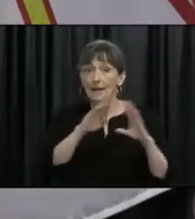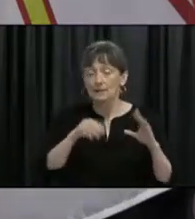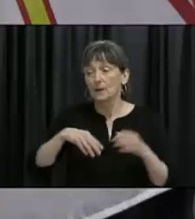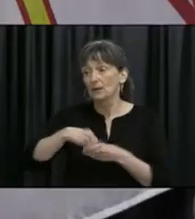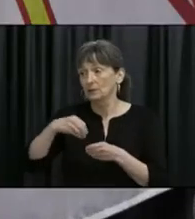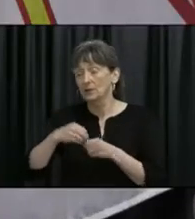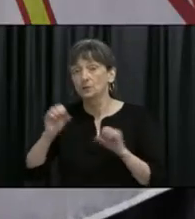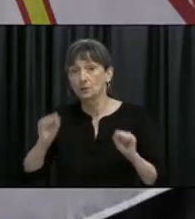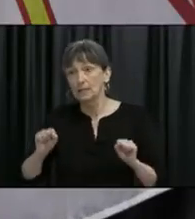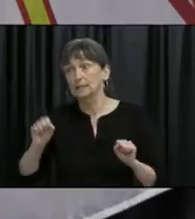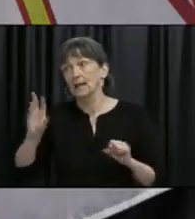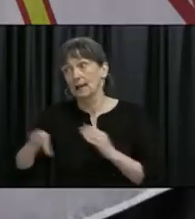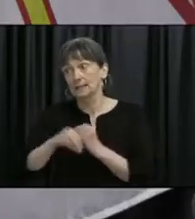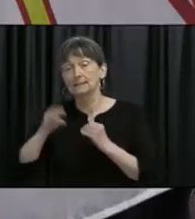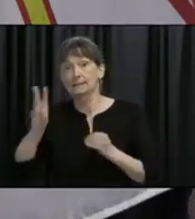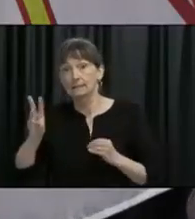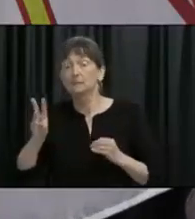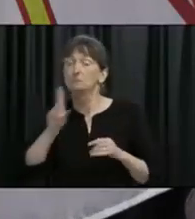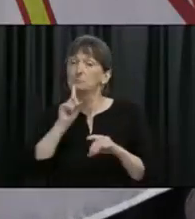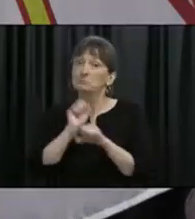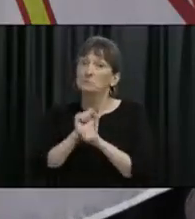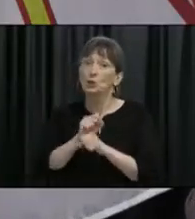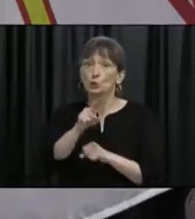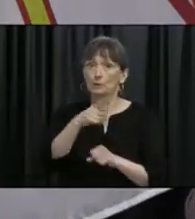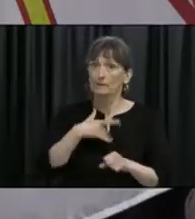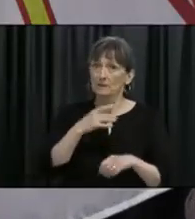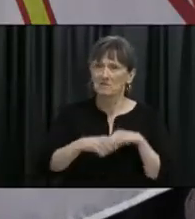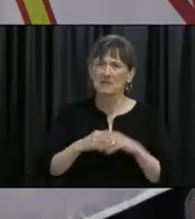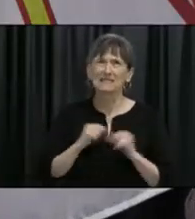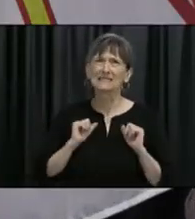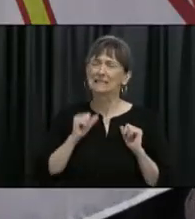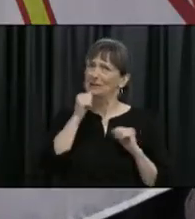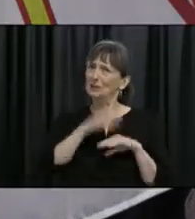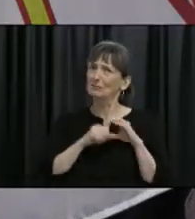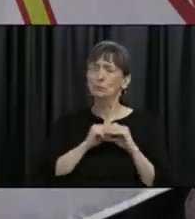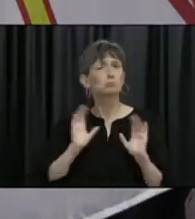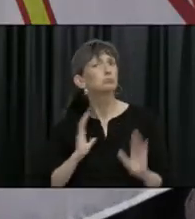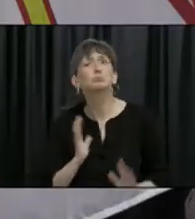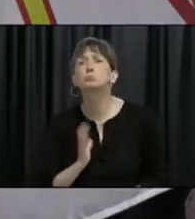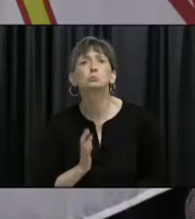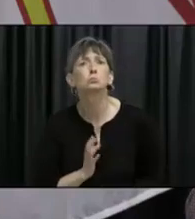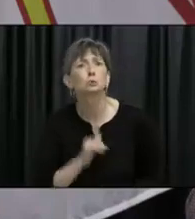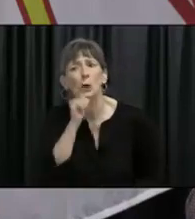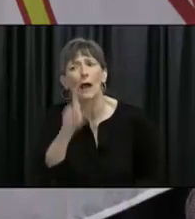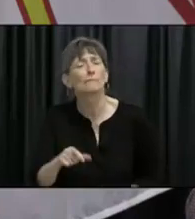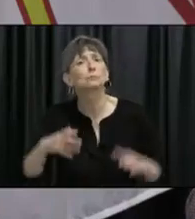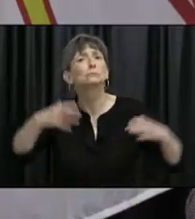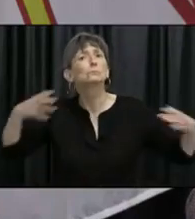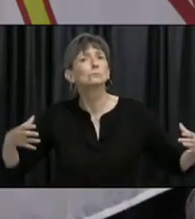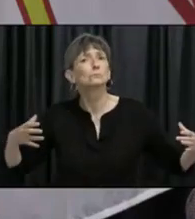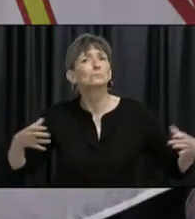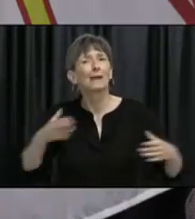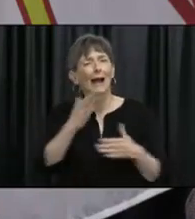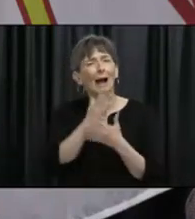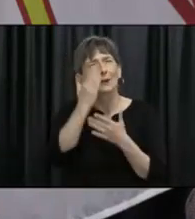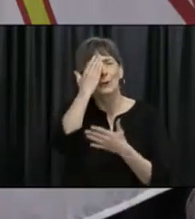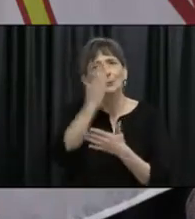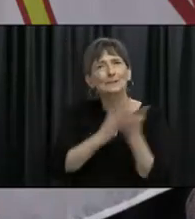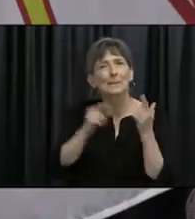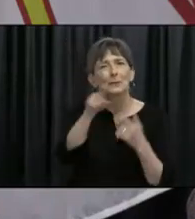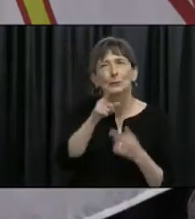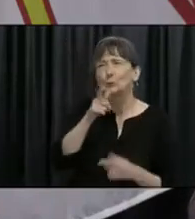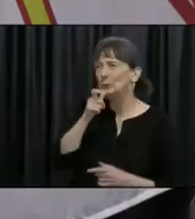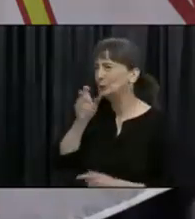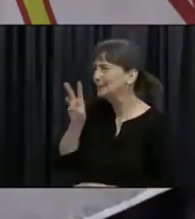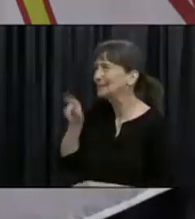don't feel pressured. Make sure you do what you're comfortable with, and I already know some of you are thinking about all who those six